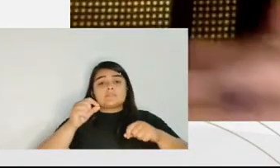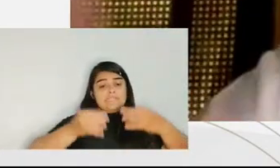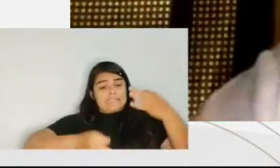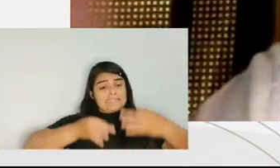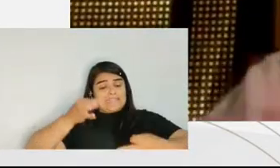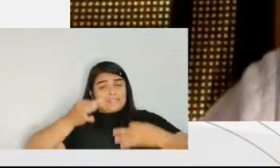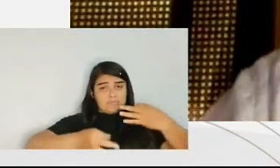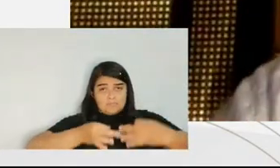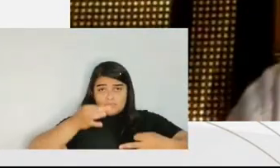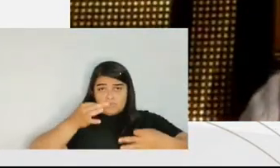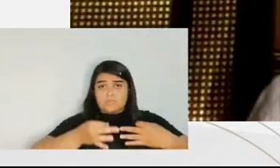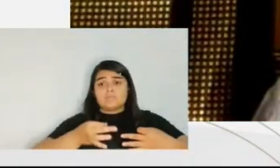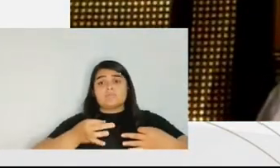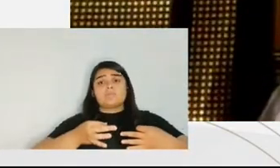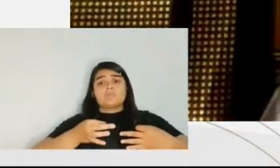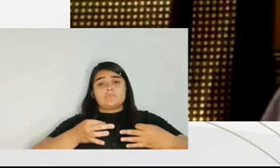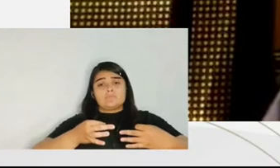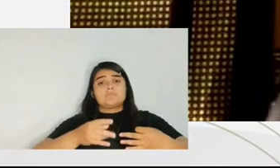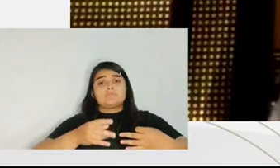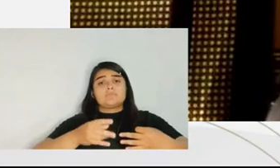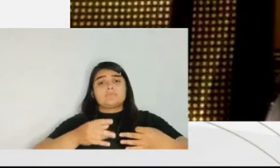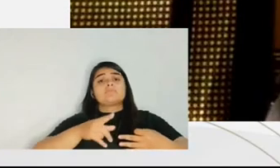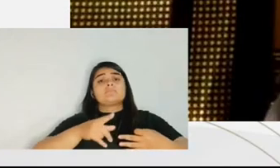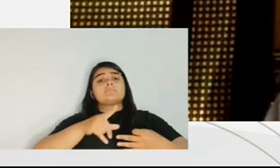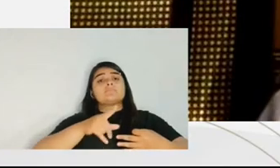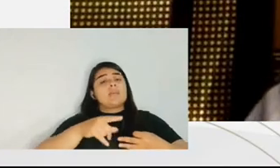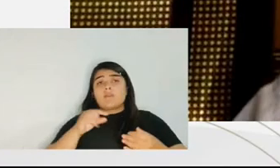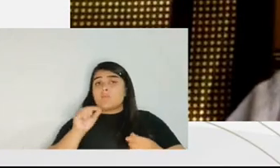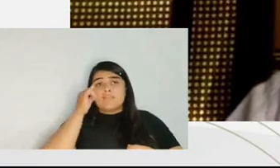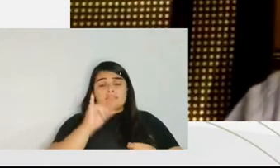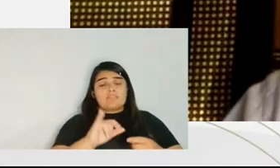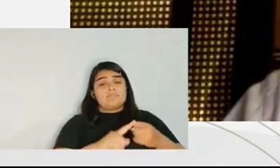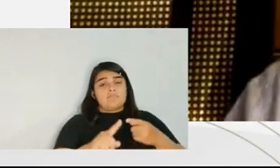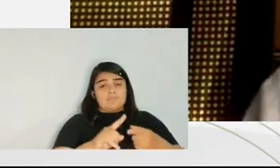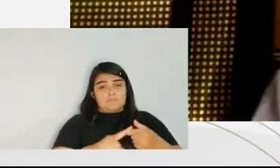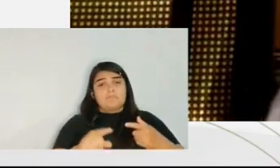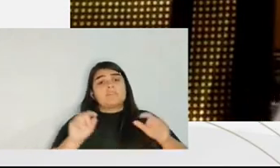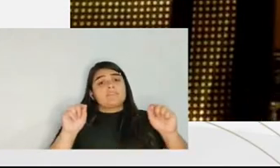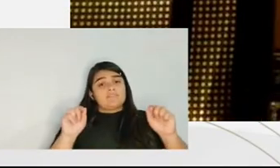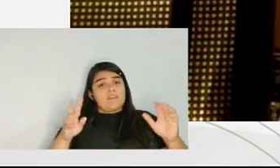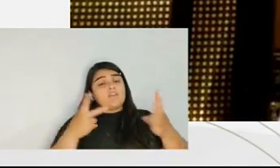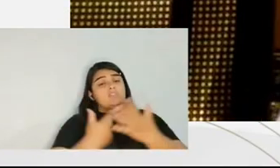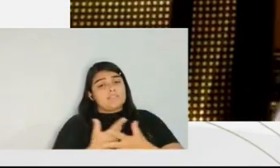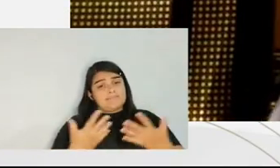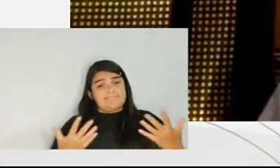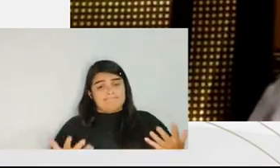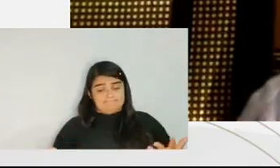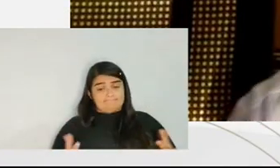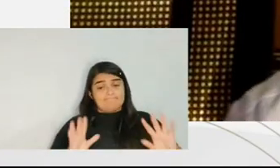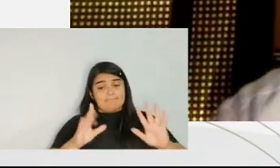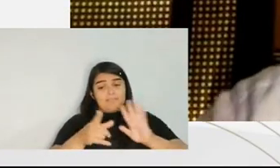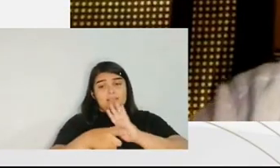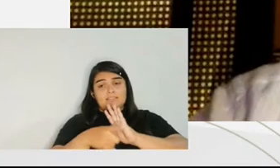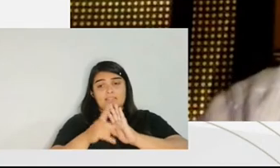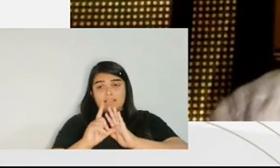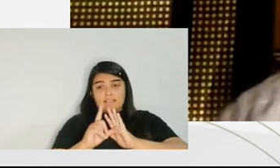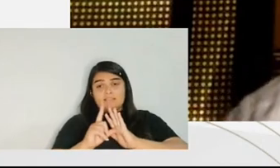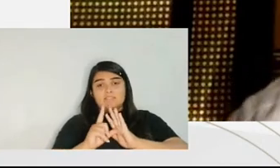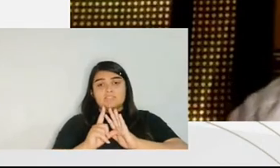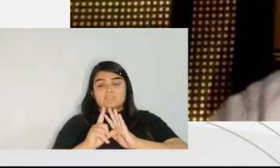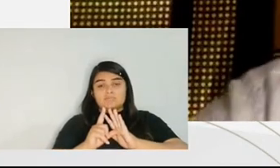clauses so we can't escape what the judges think so